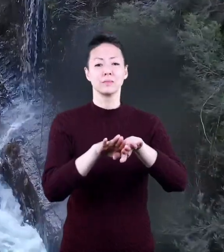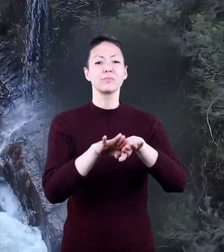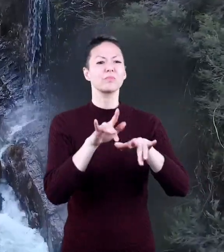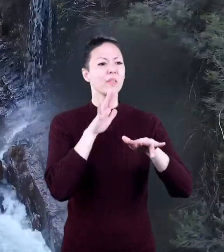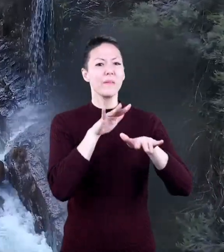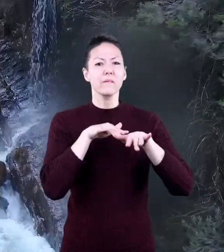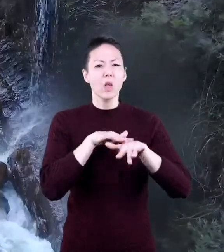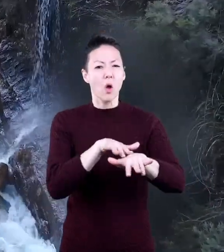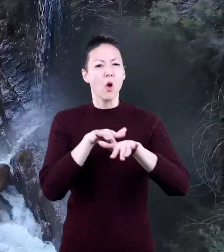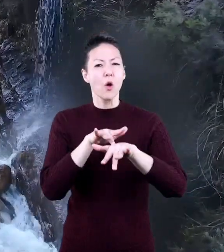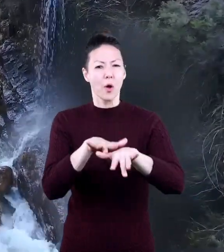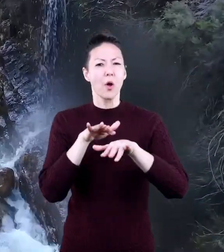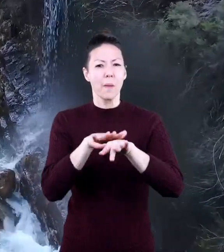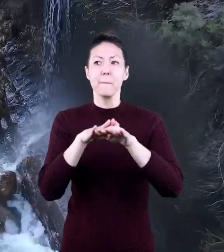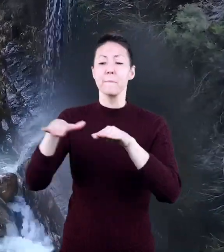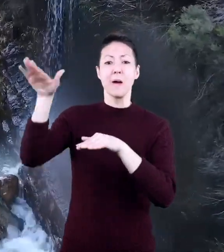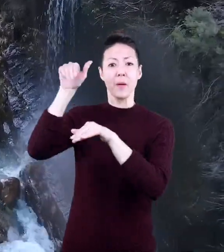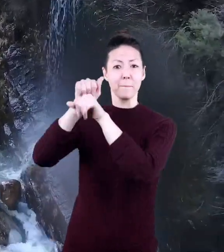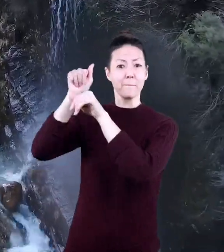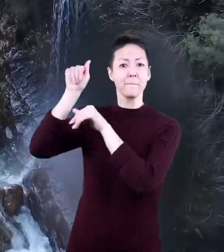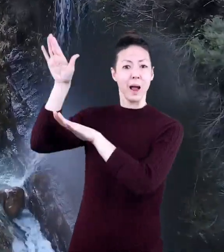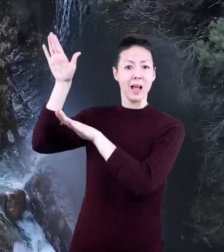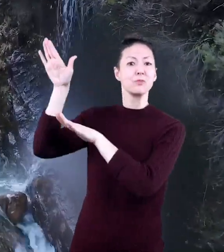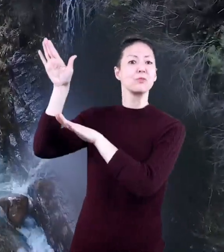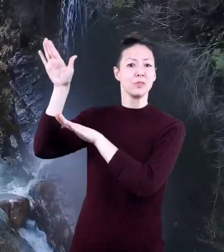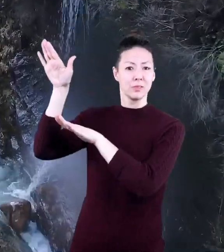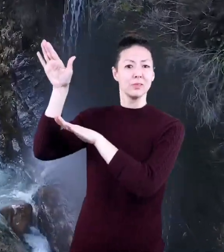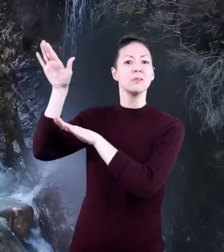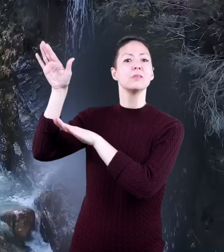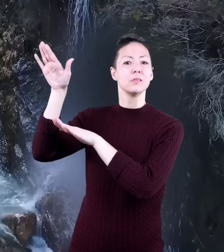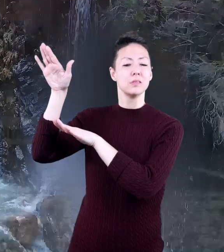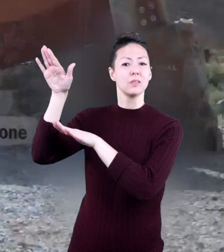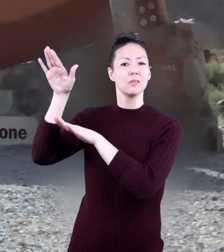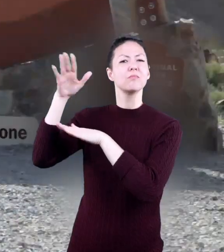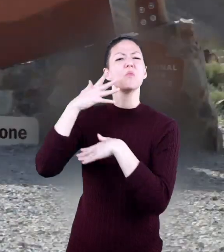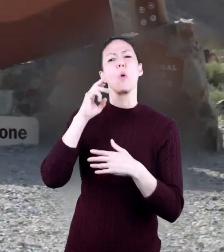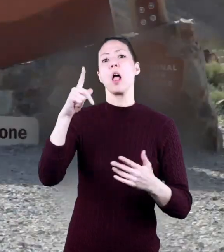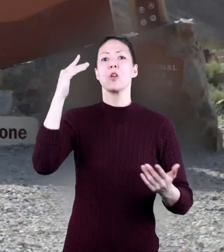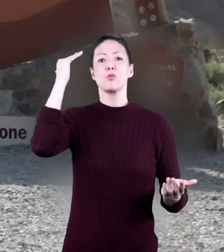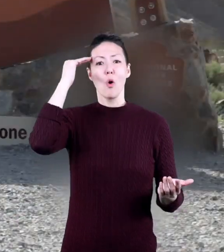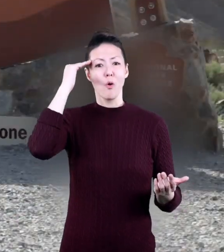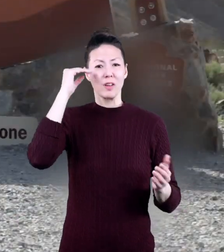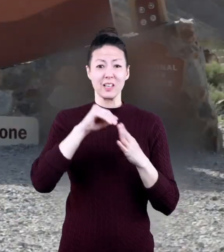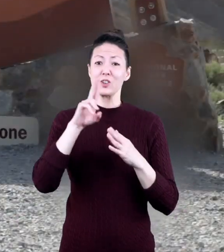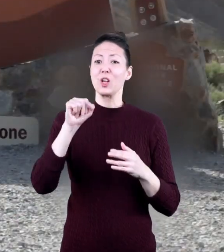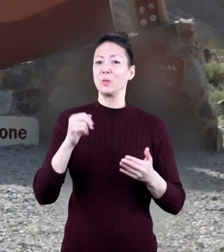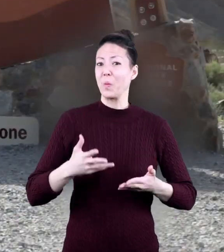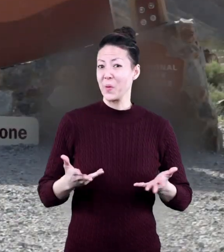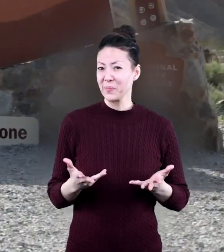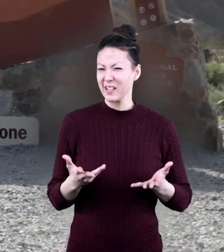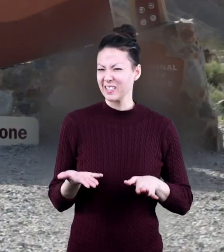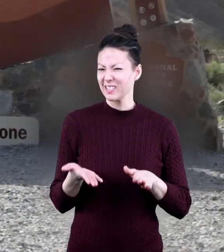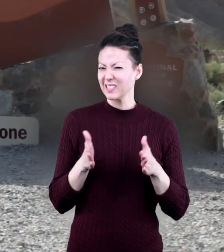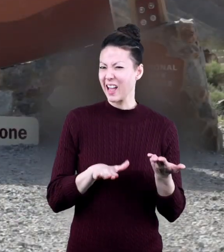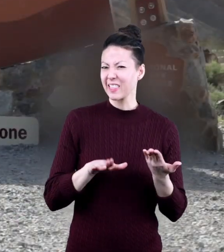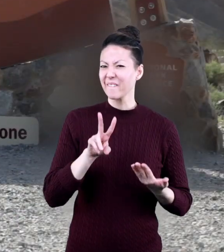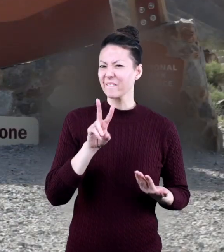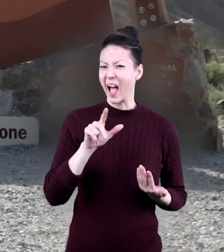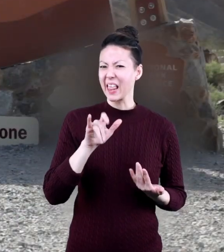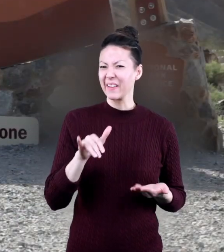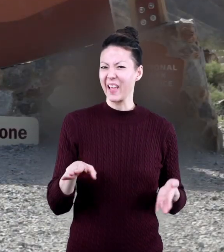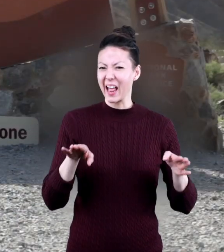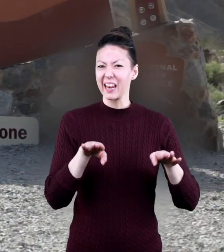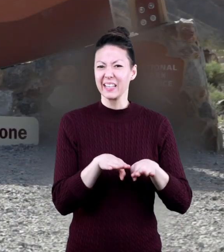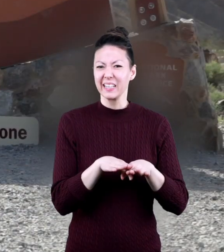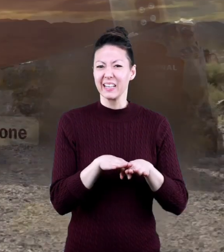time as rivers flow from the mountains above. The most well-known valley in the United States is Death